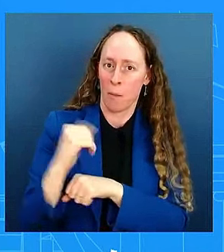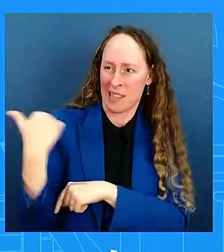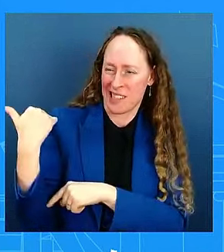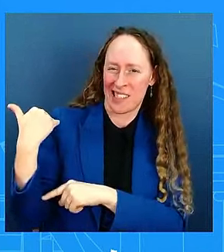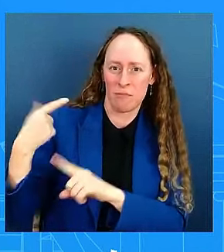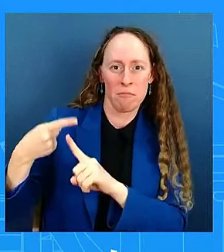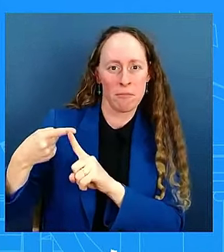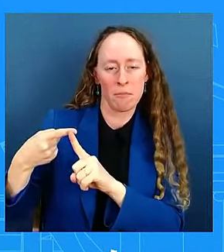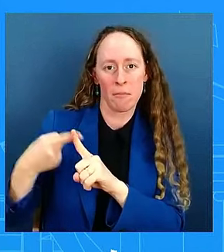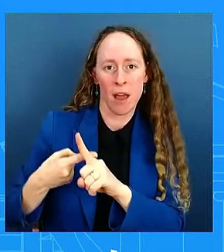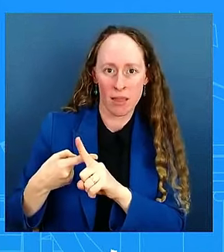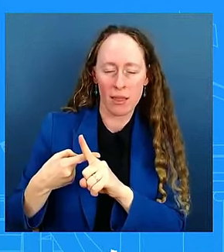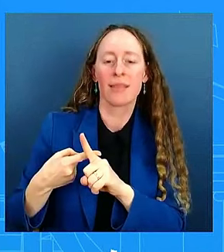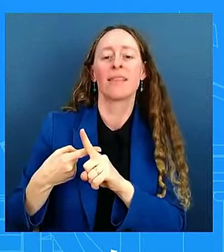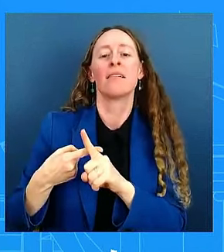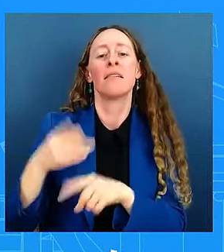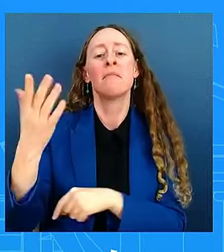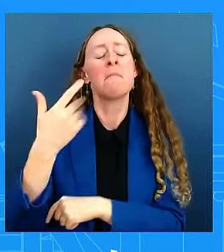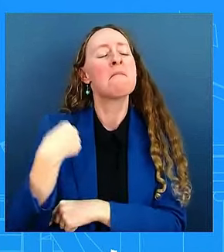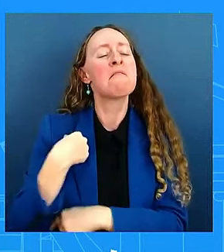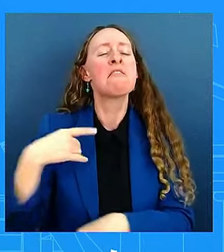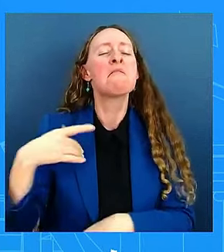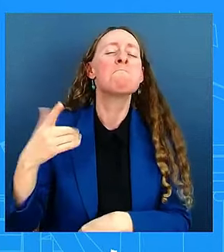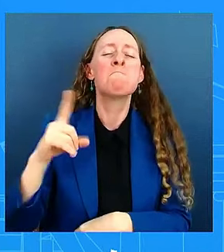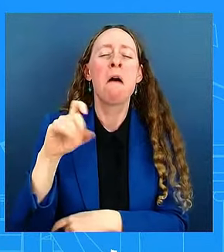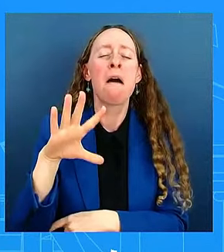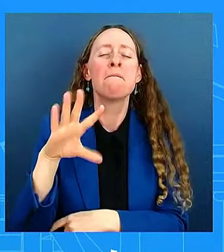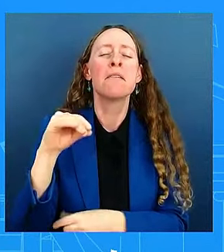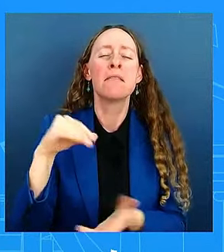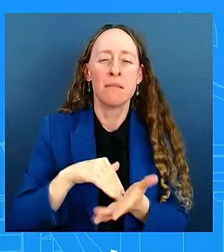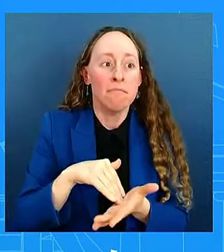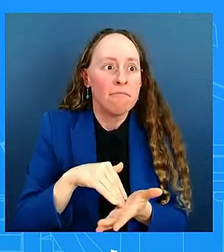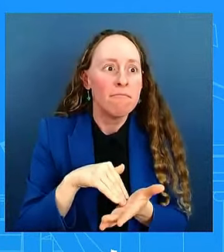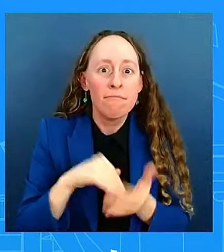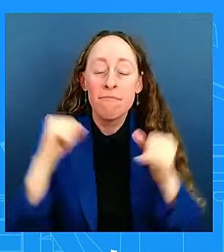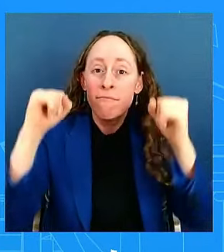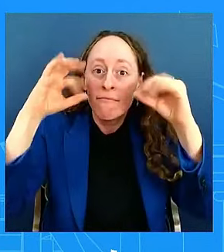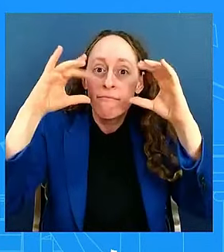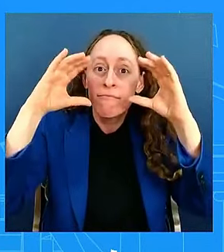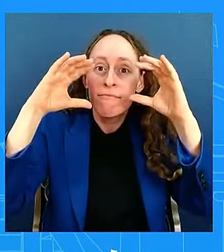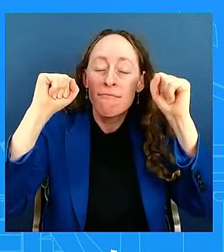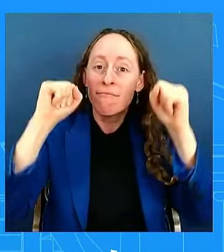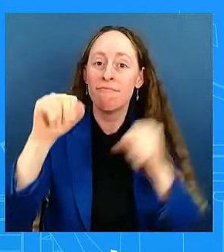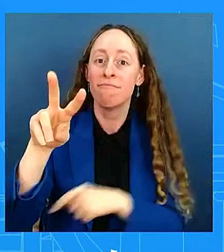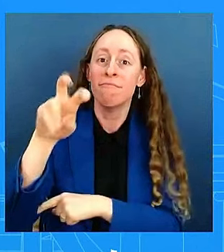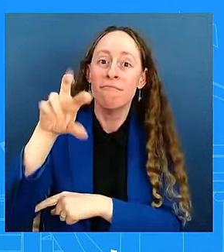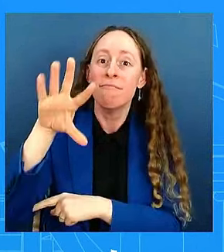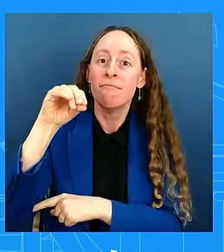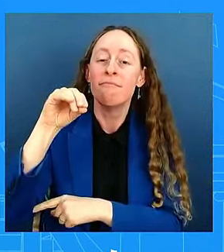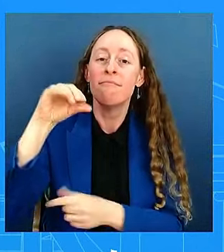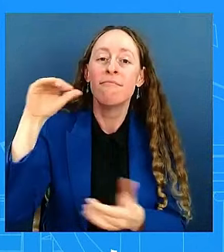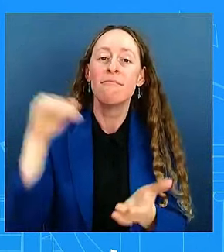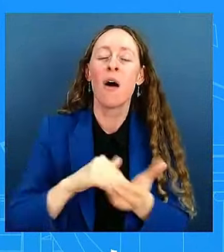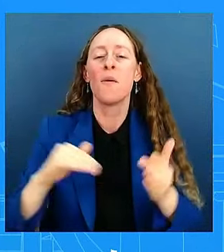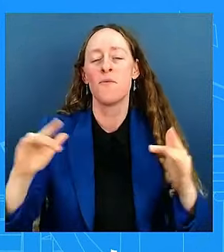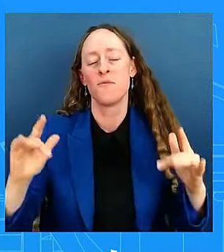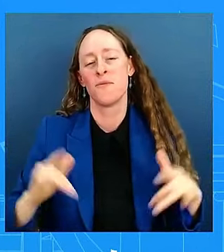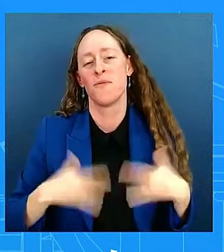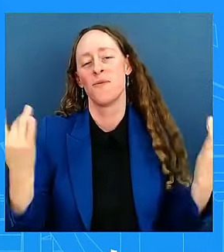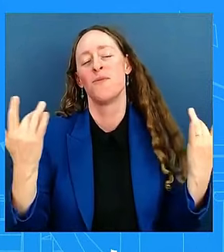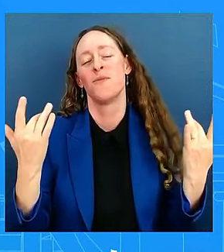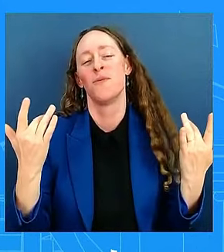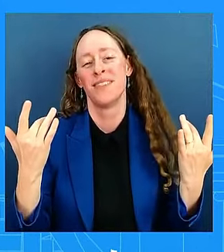150,000 jobs in September, which is far exceeded that number. Not only the previous two months